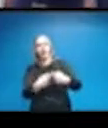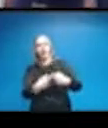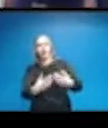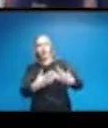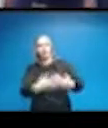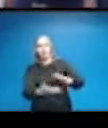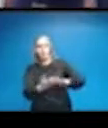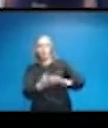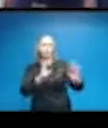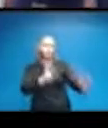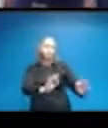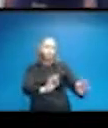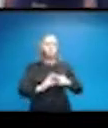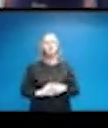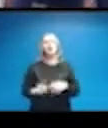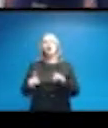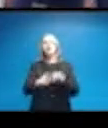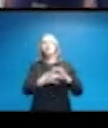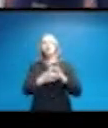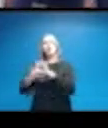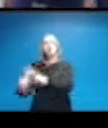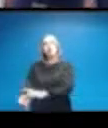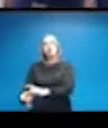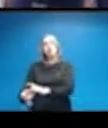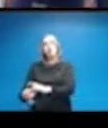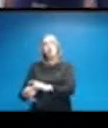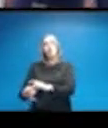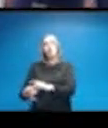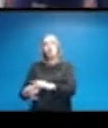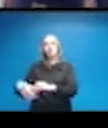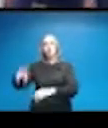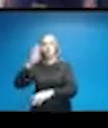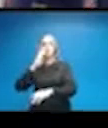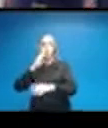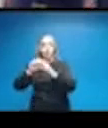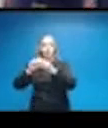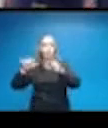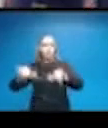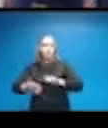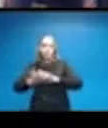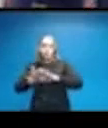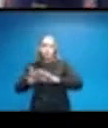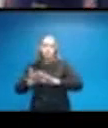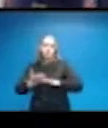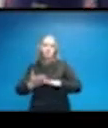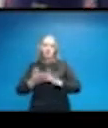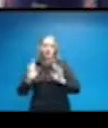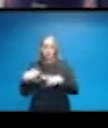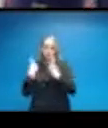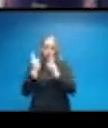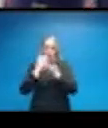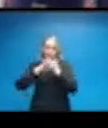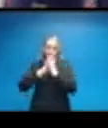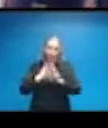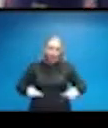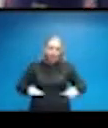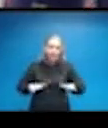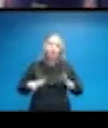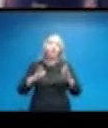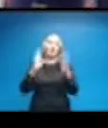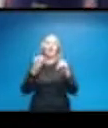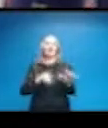respect to maintaining our wire system. And, again, it's been pretty quiet. And I hope it stays that way.